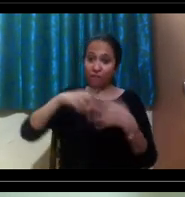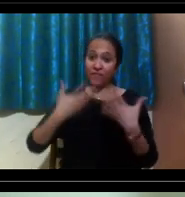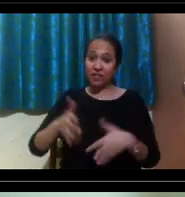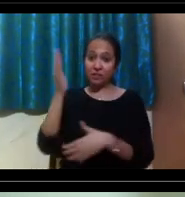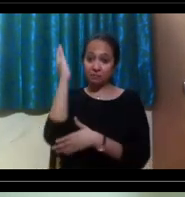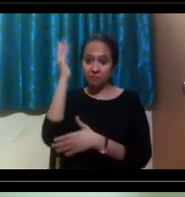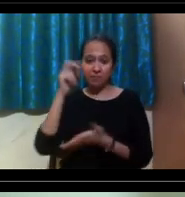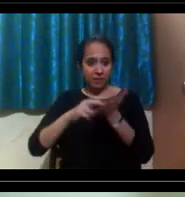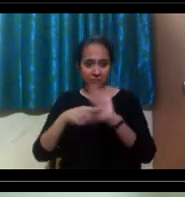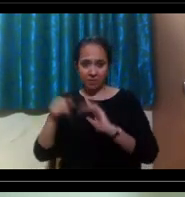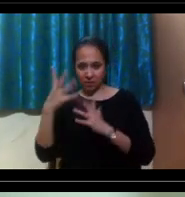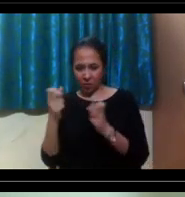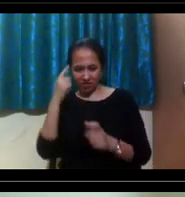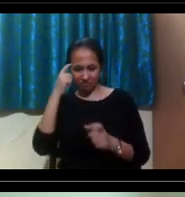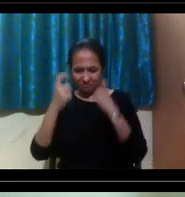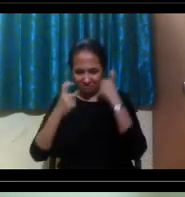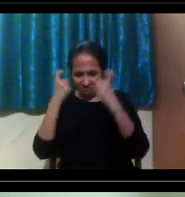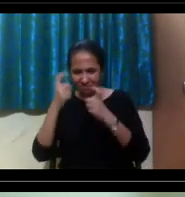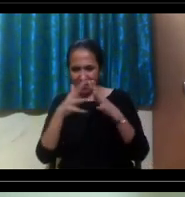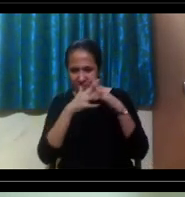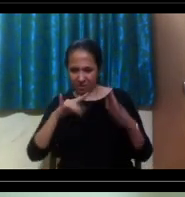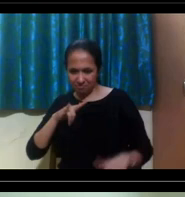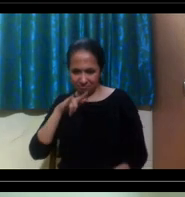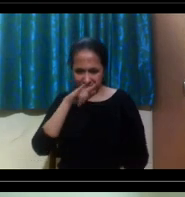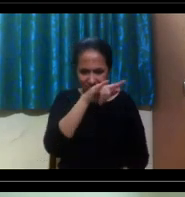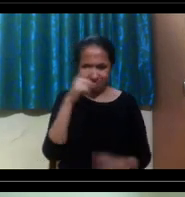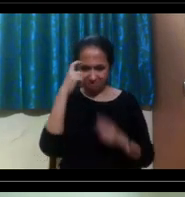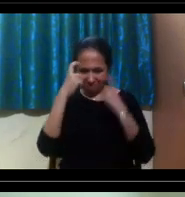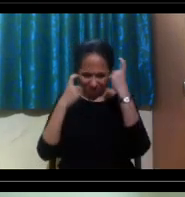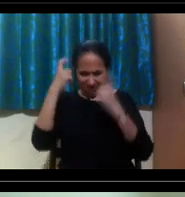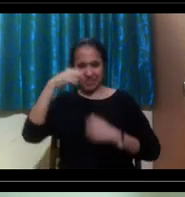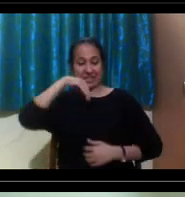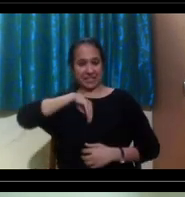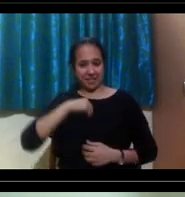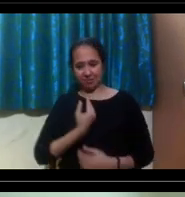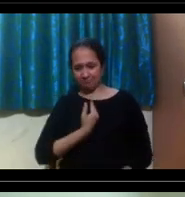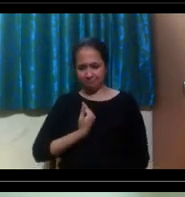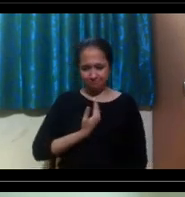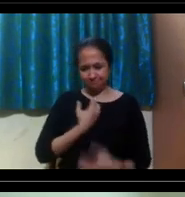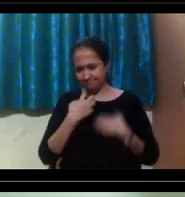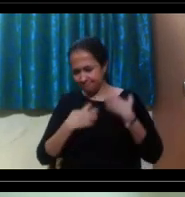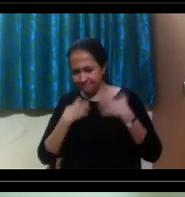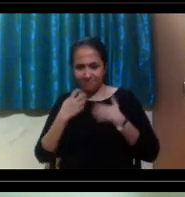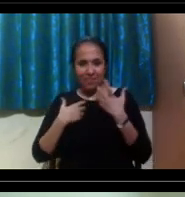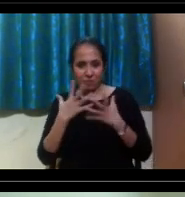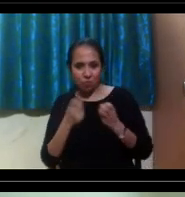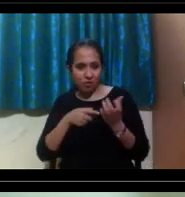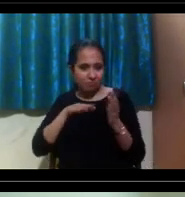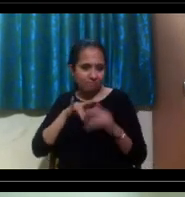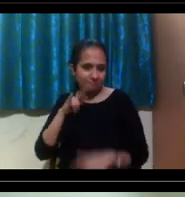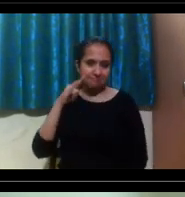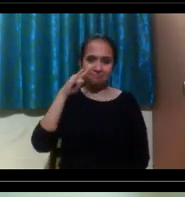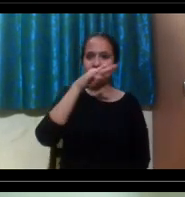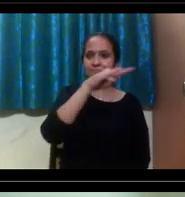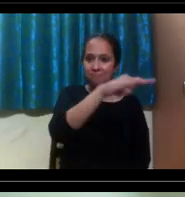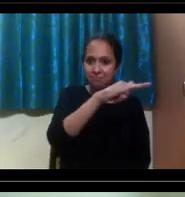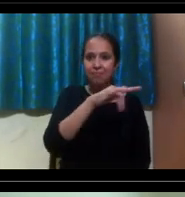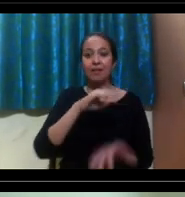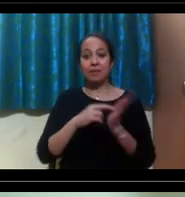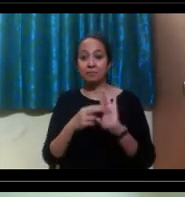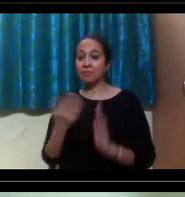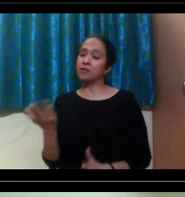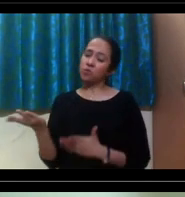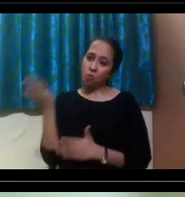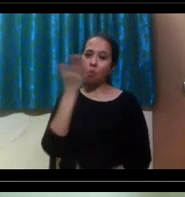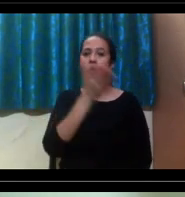thinking about studying in the U.S. So there's something already stirring that's attracting you to pull you to come all the way to the U.S. for your studies.